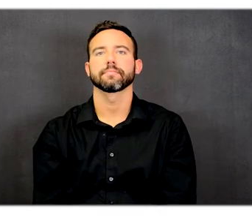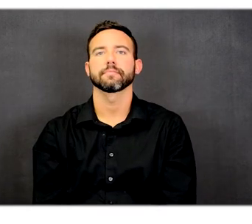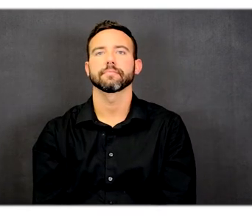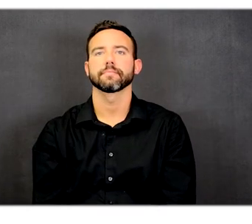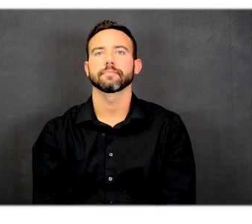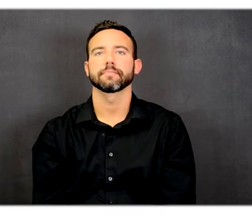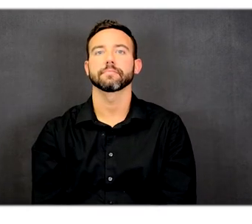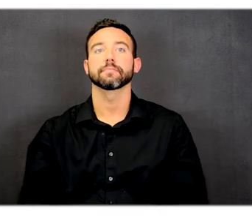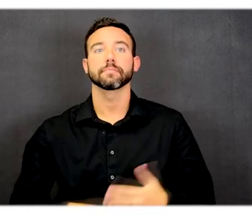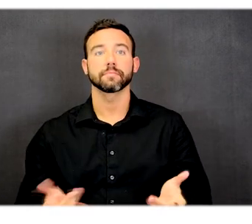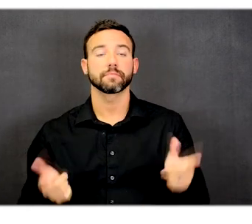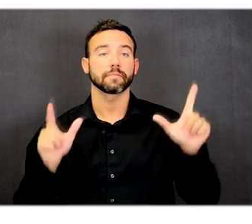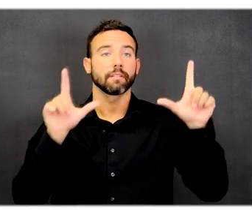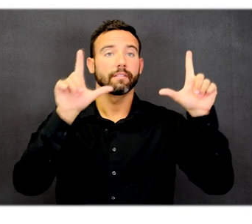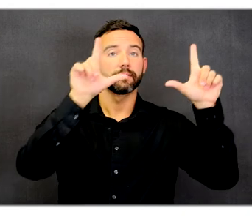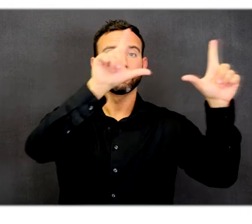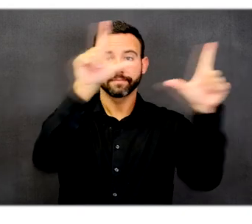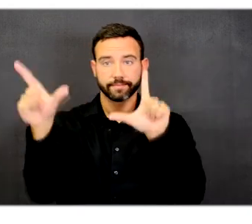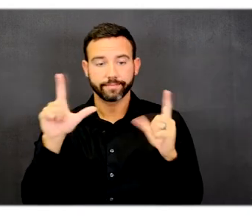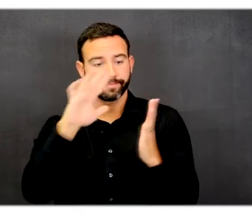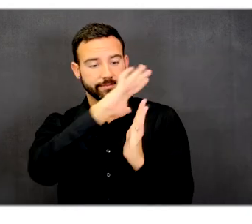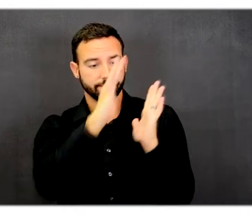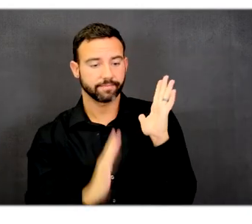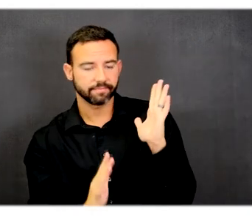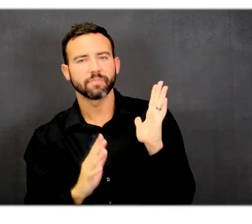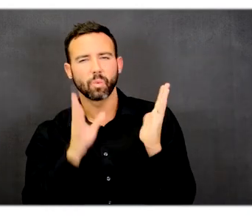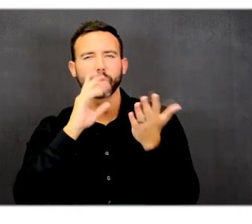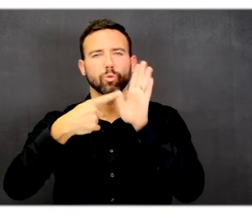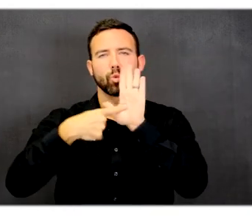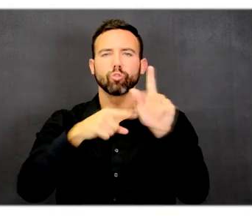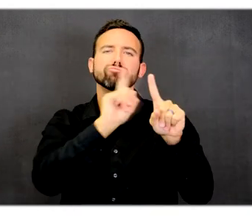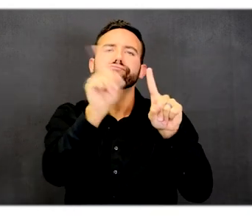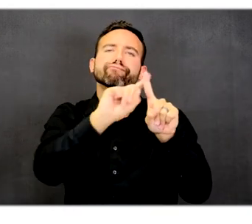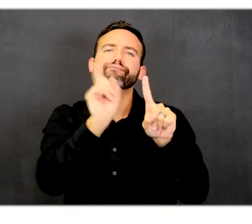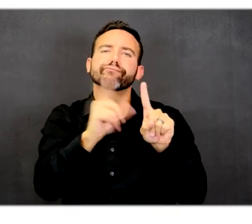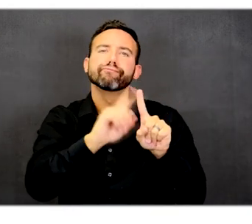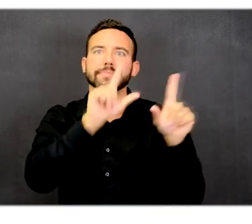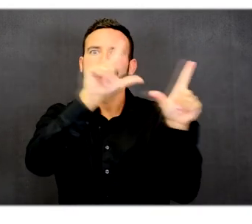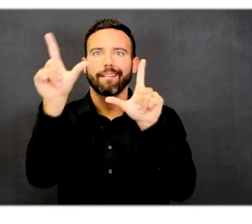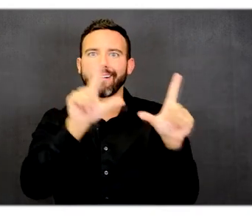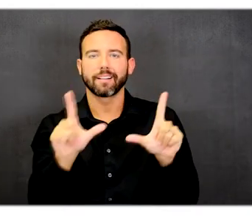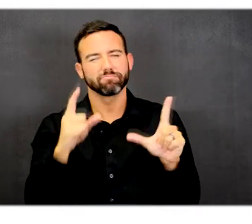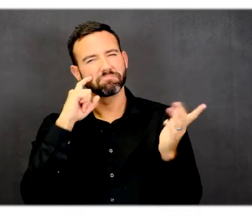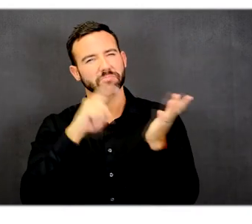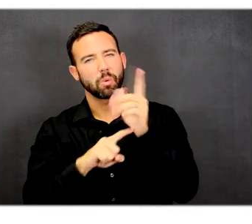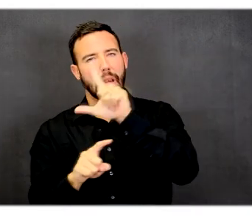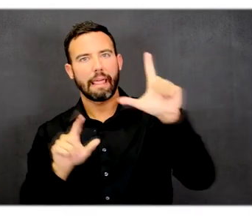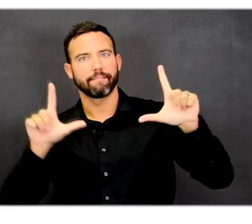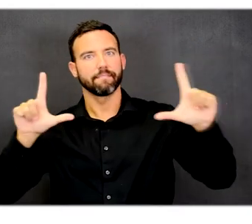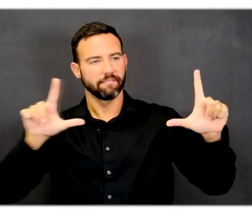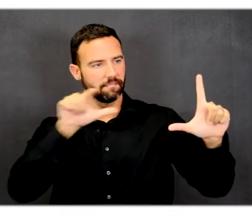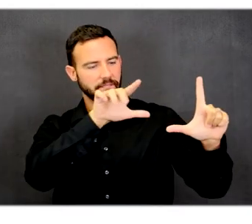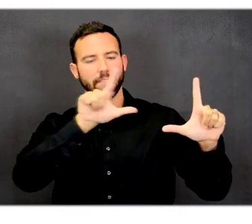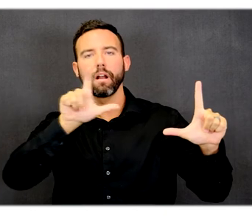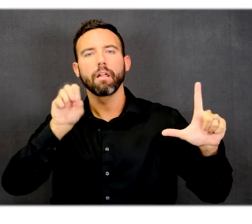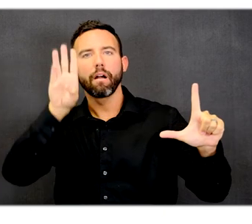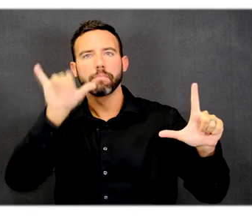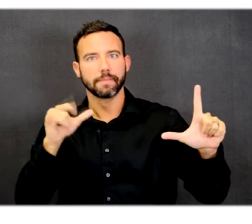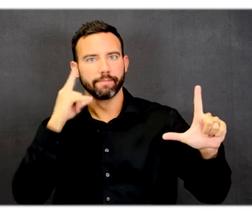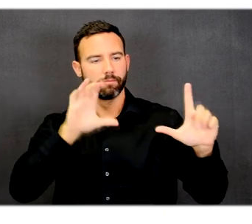This signage graphic slide shows various types of signage. The first one on left is the lobby of the elevators.